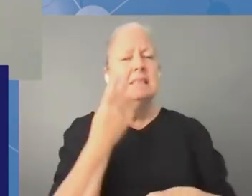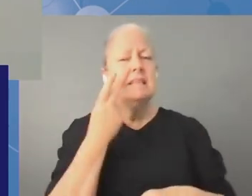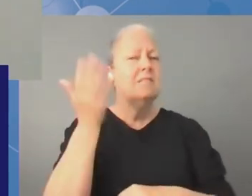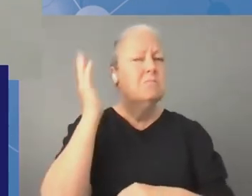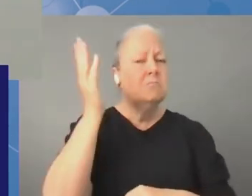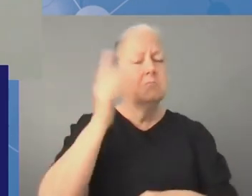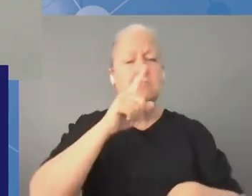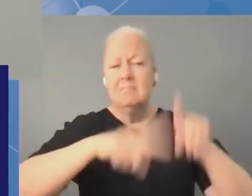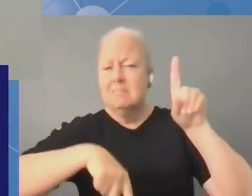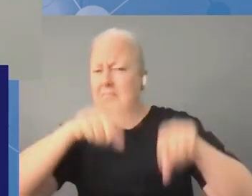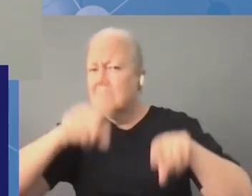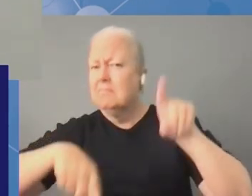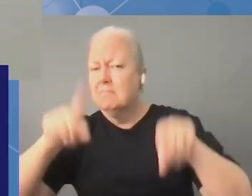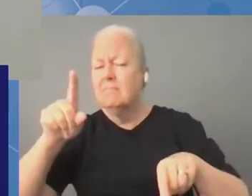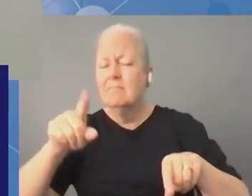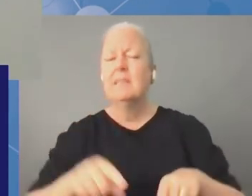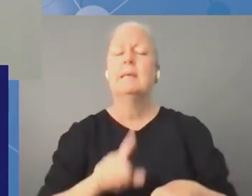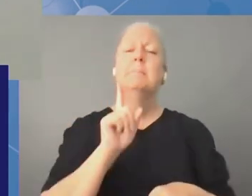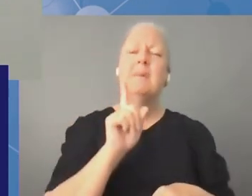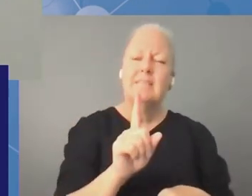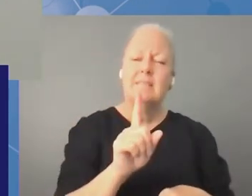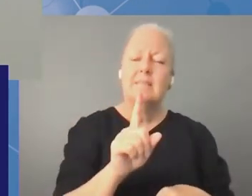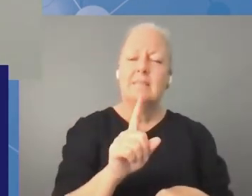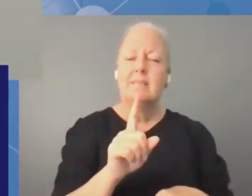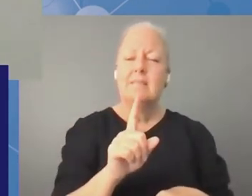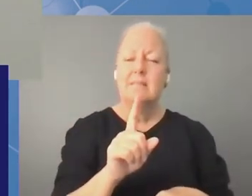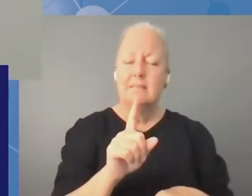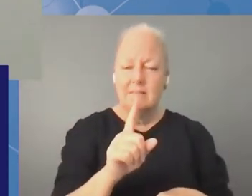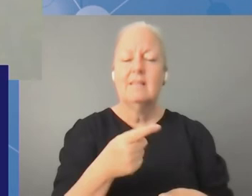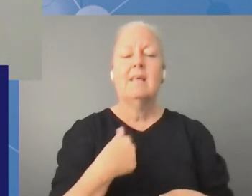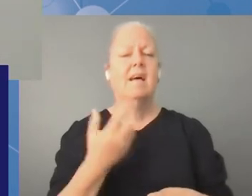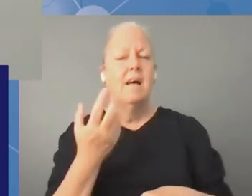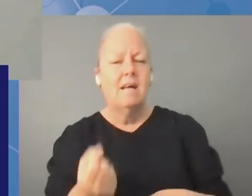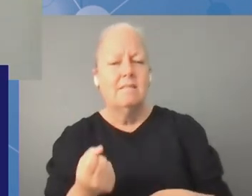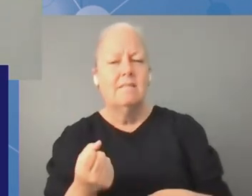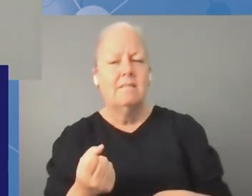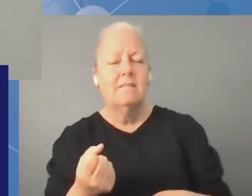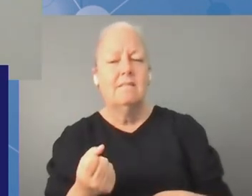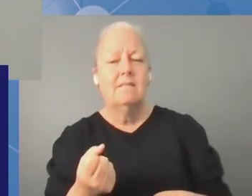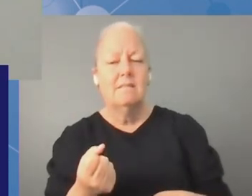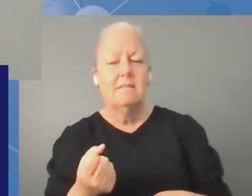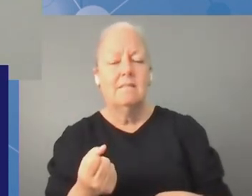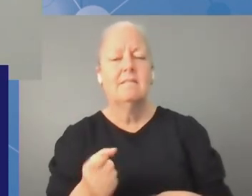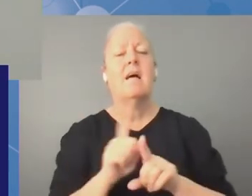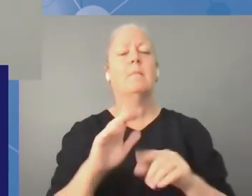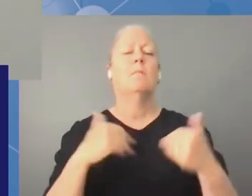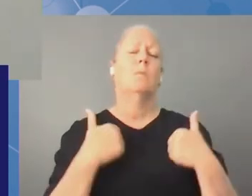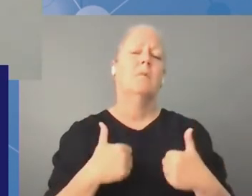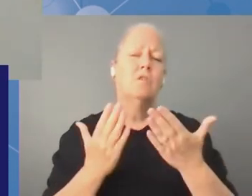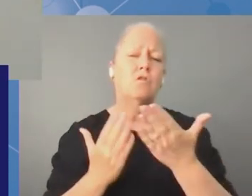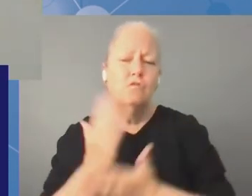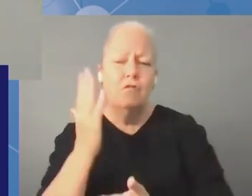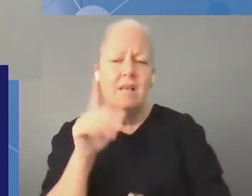unfortunately we also had recurring teams uh like on the human rights uh topics